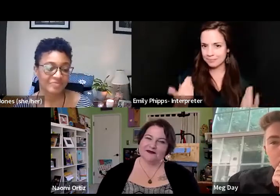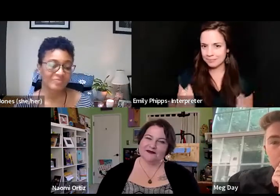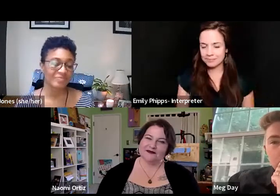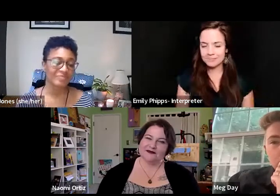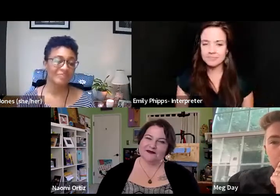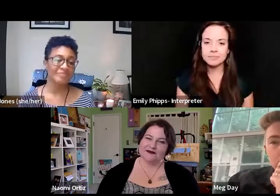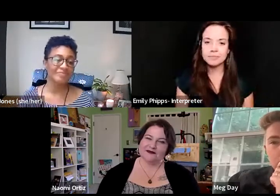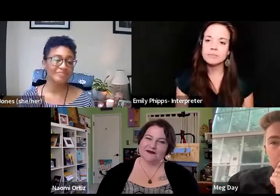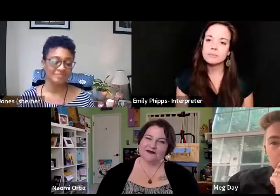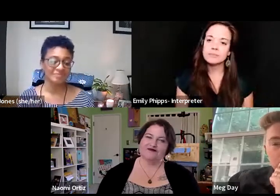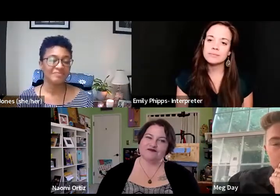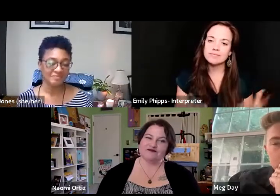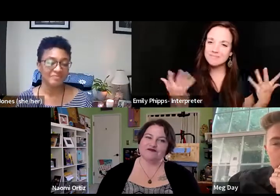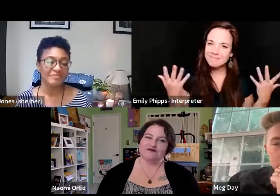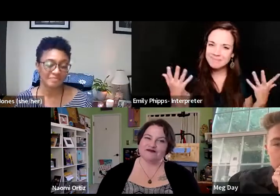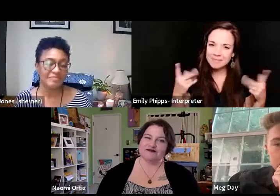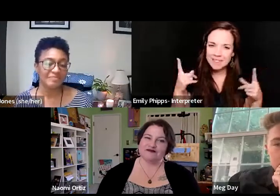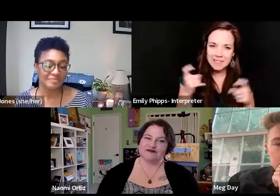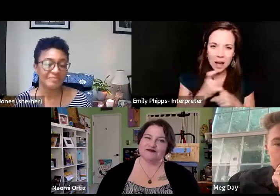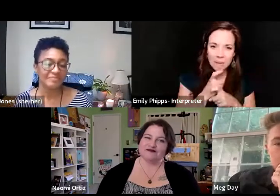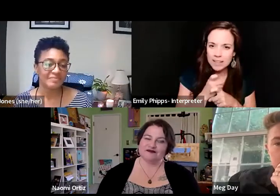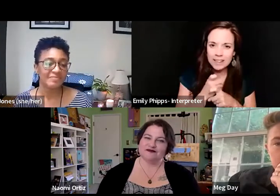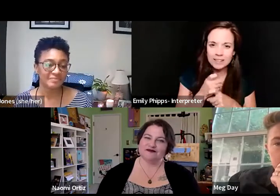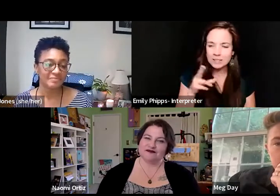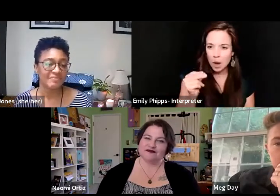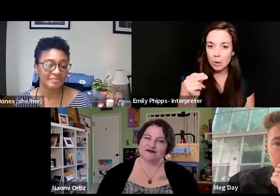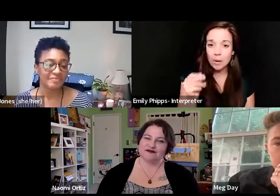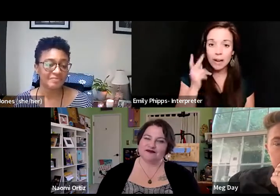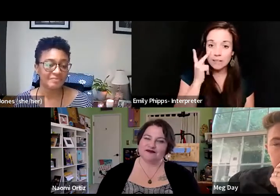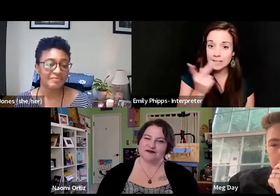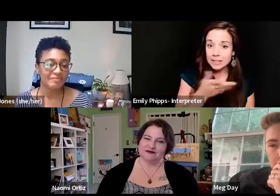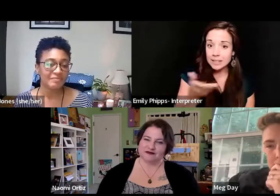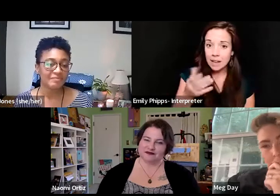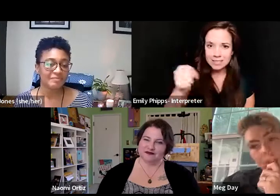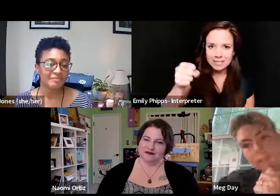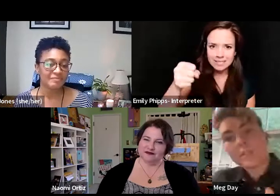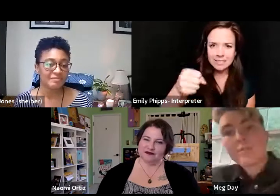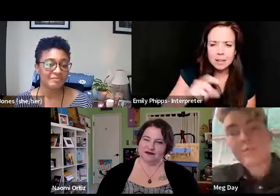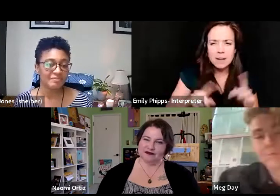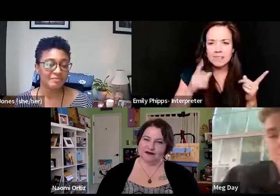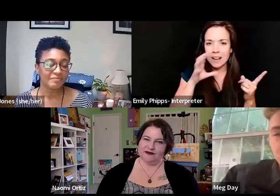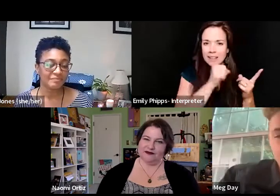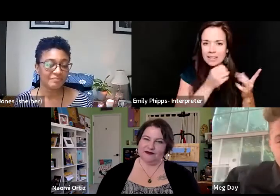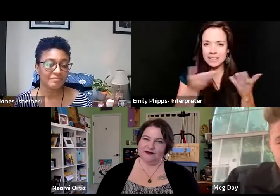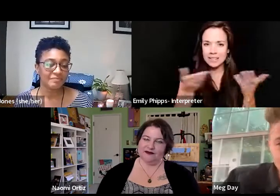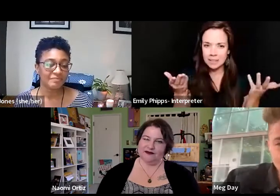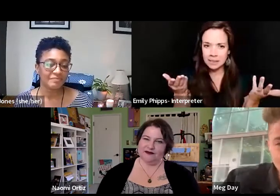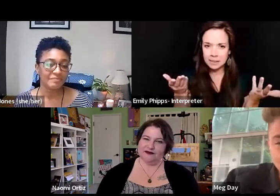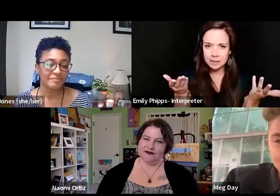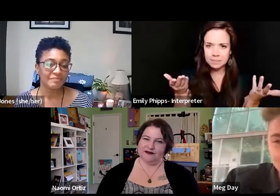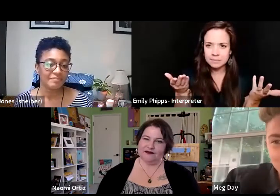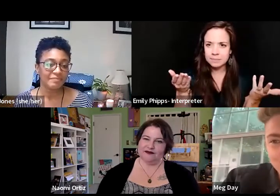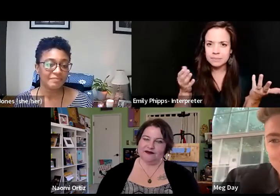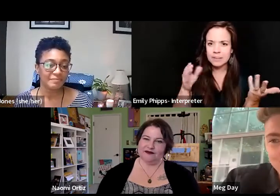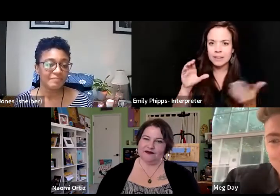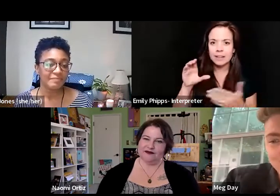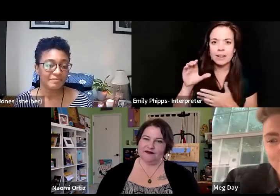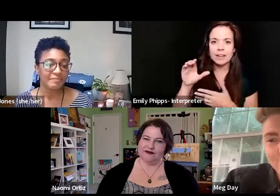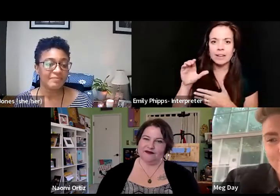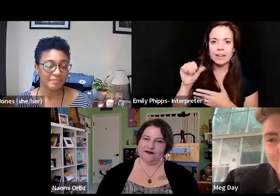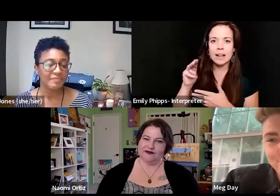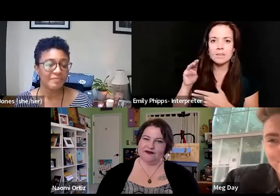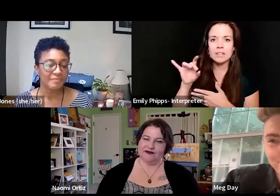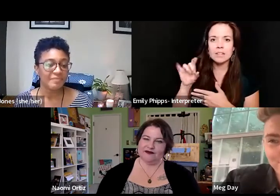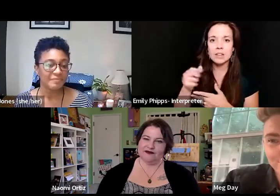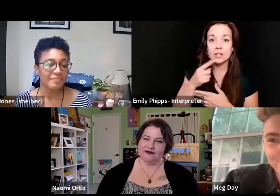It's complicated. I mean, I think that like, no, I've seen stuff, but I guess this is the thing. Like, think, Kamisha, when you say the poetry world,